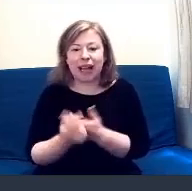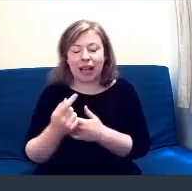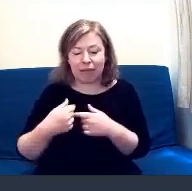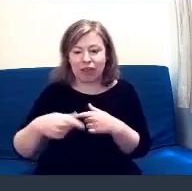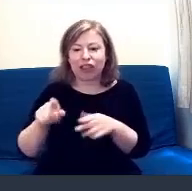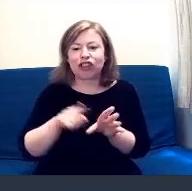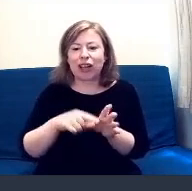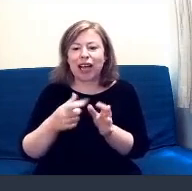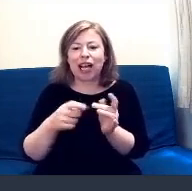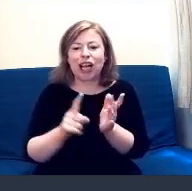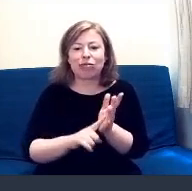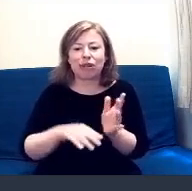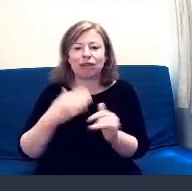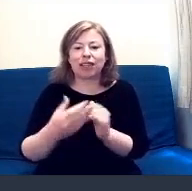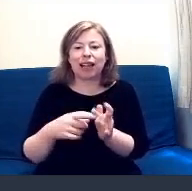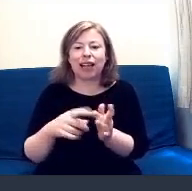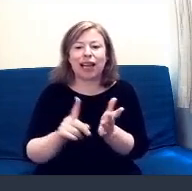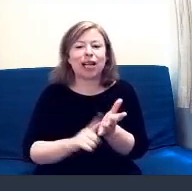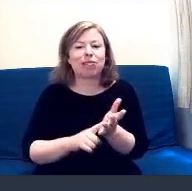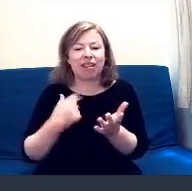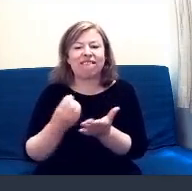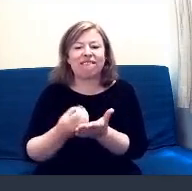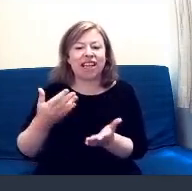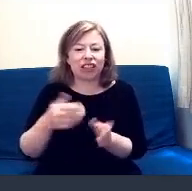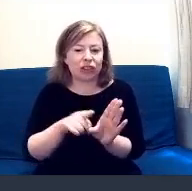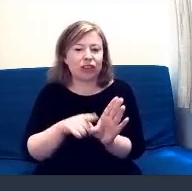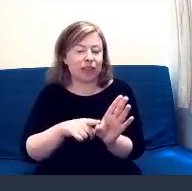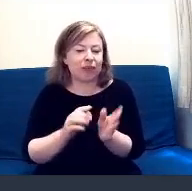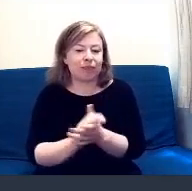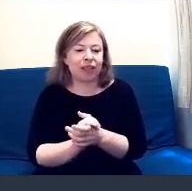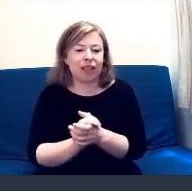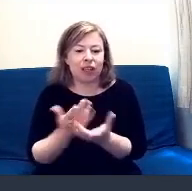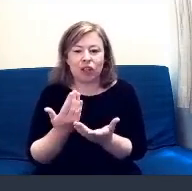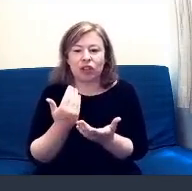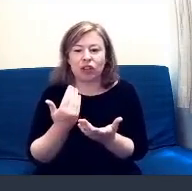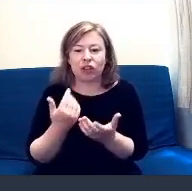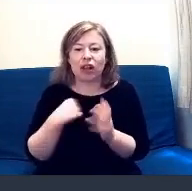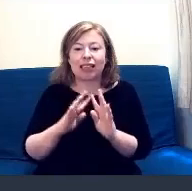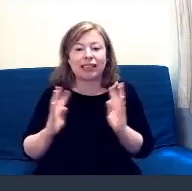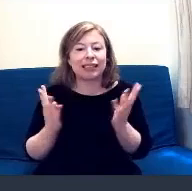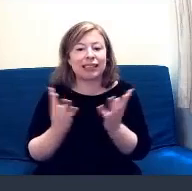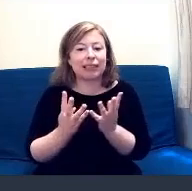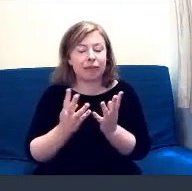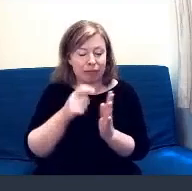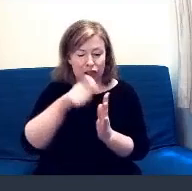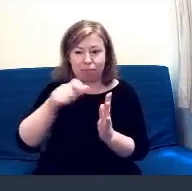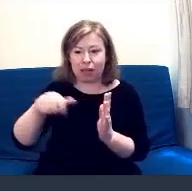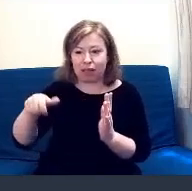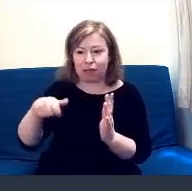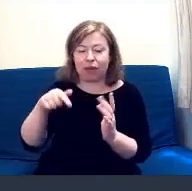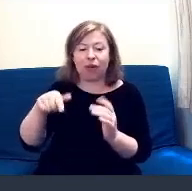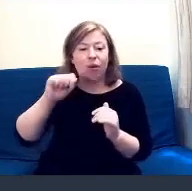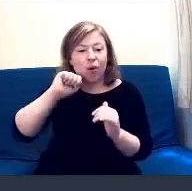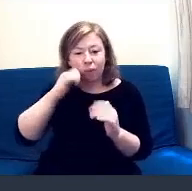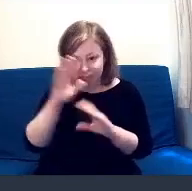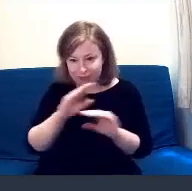each member of our team are going to be kind of talking about the kind of their personal highlights and also what they have done